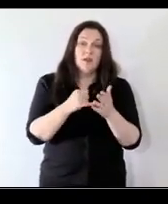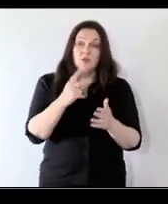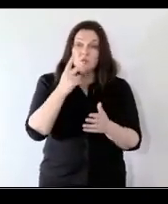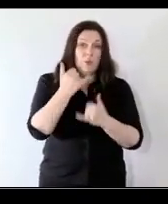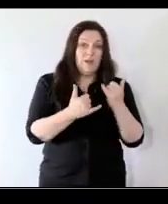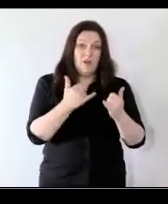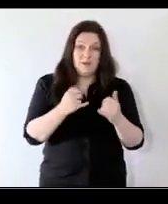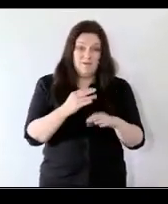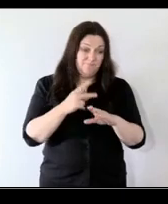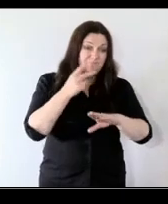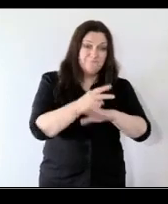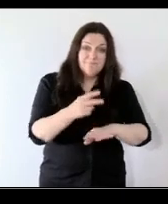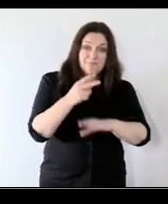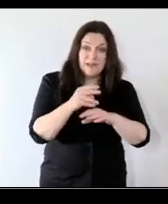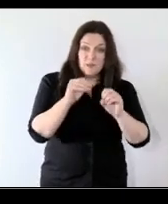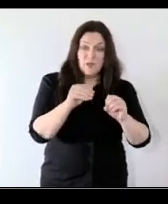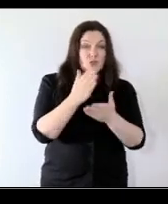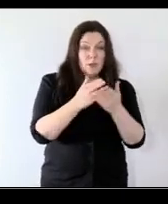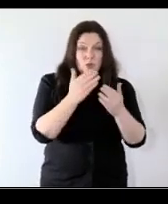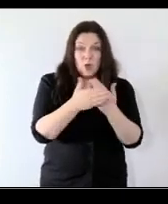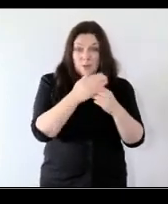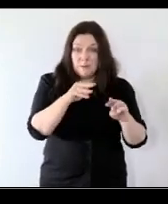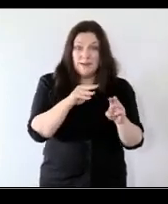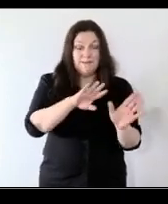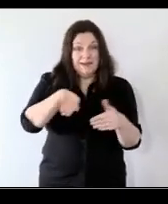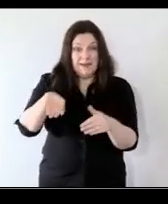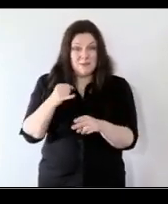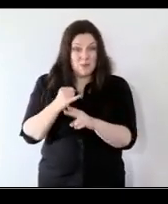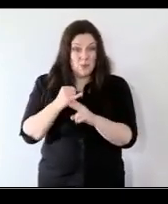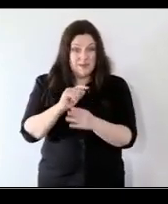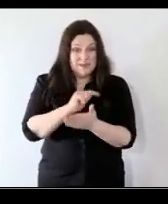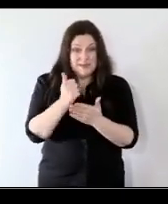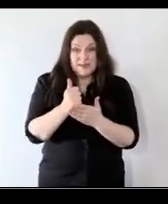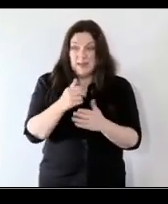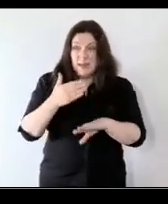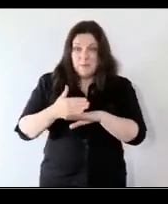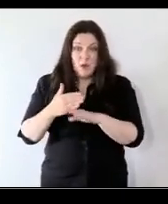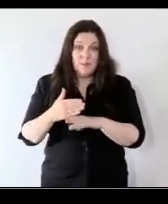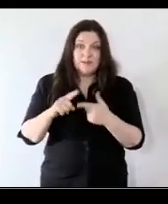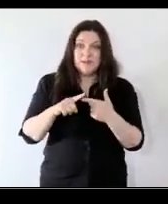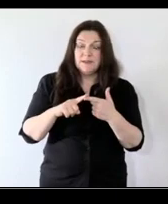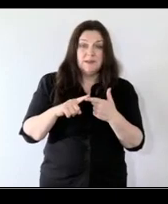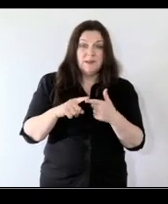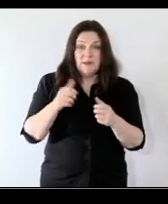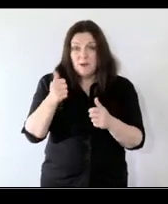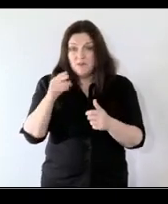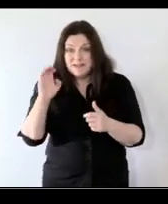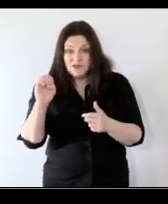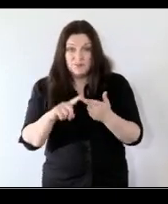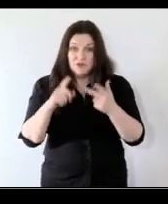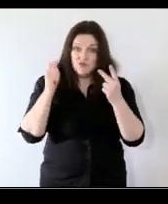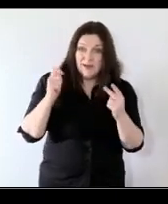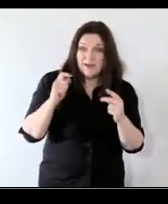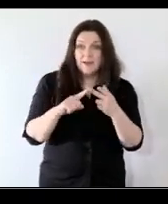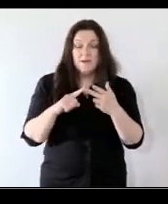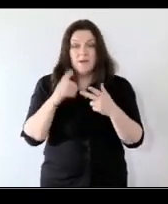education some young people are leaving school at 16 to take up employment in apprenticeships hospitality retail when is the